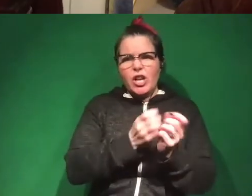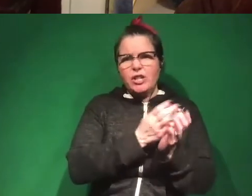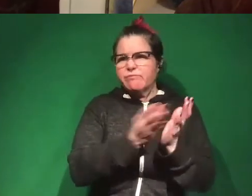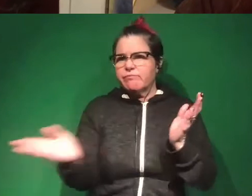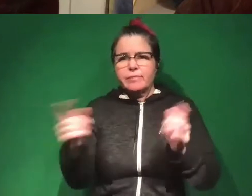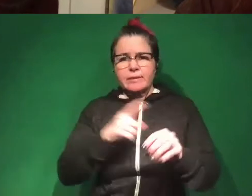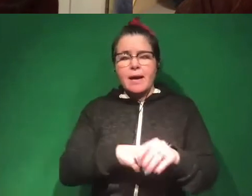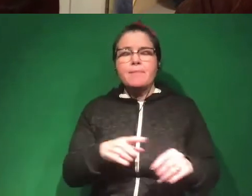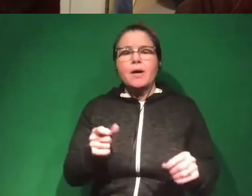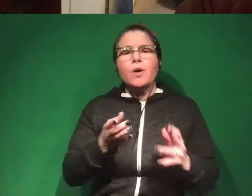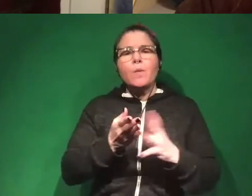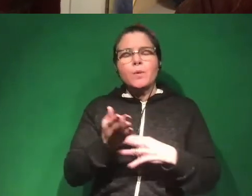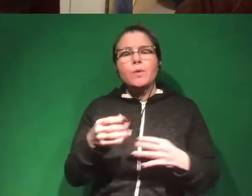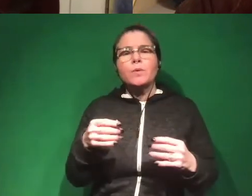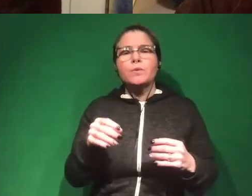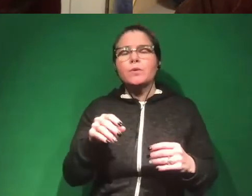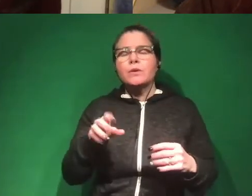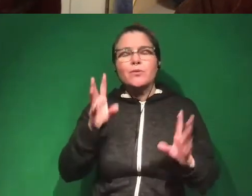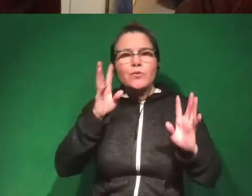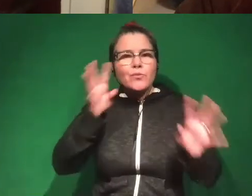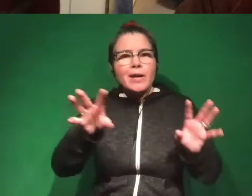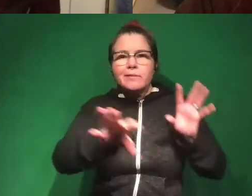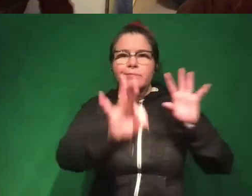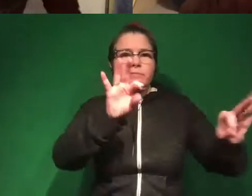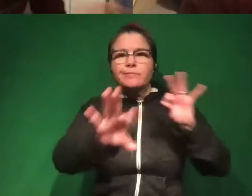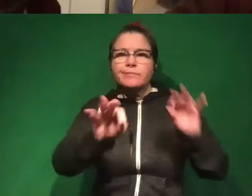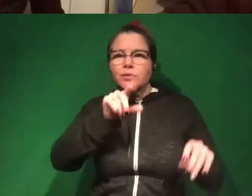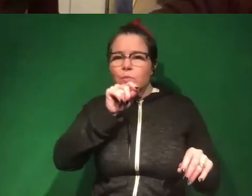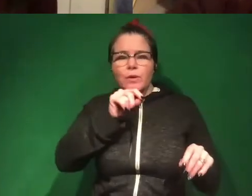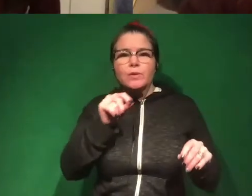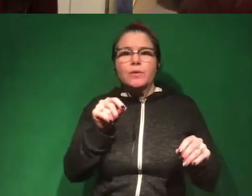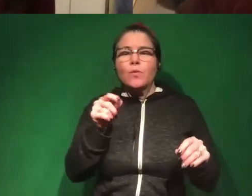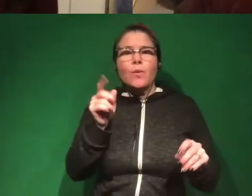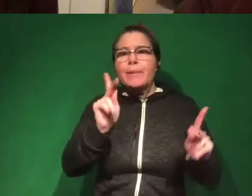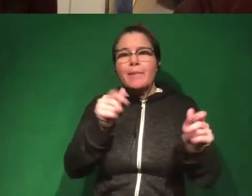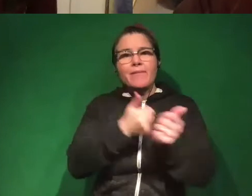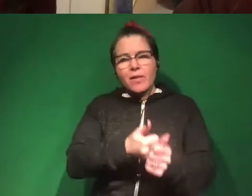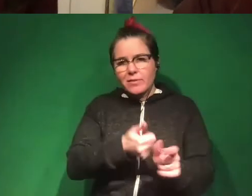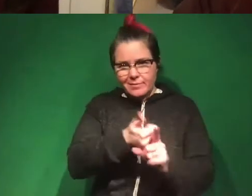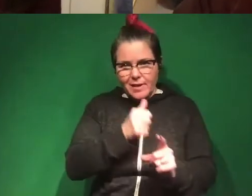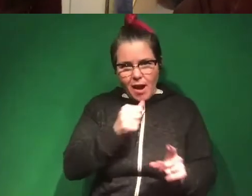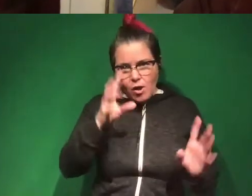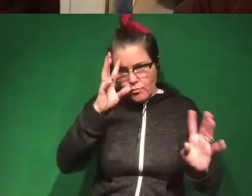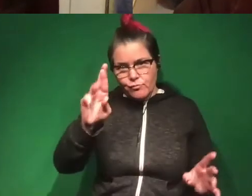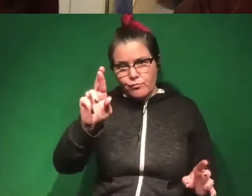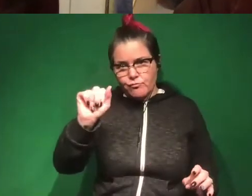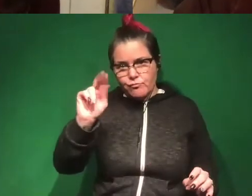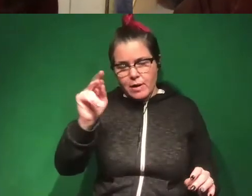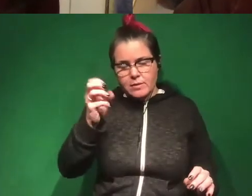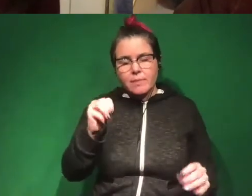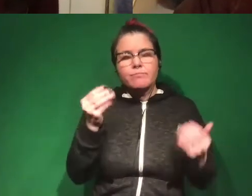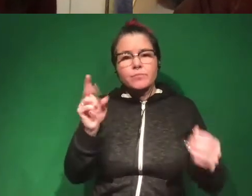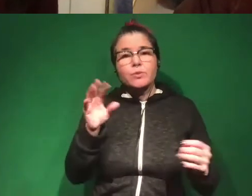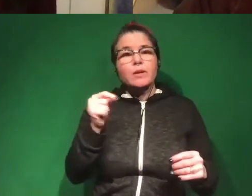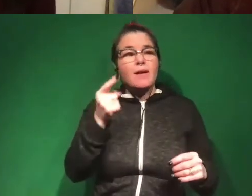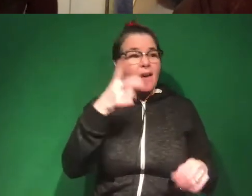through and say, I'm going to pull a random sample of people on Twitter, or even just the people I follow, which isn't random, but let's say I do it, and say, well, half